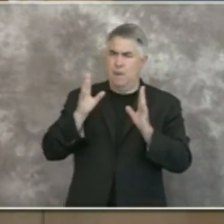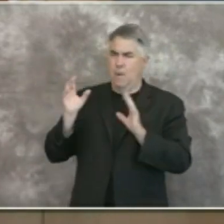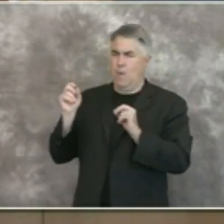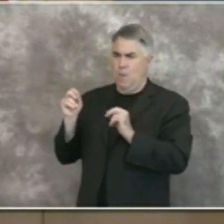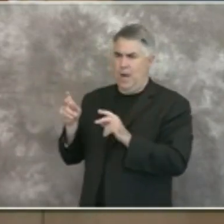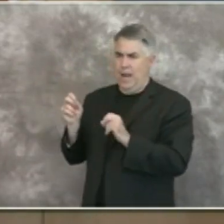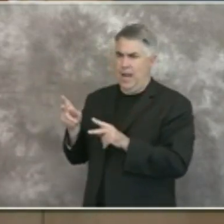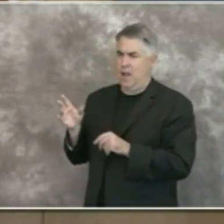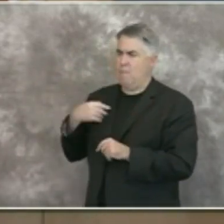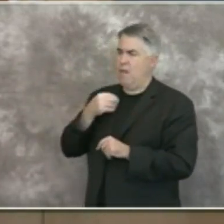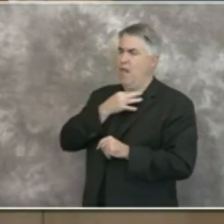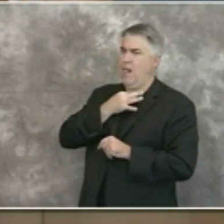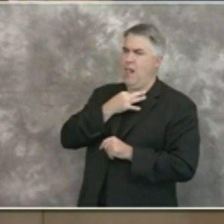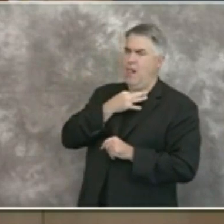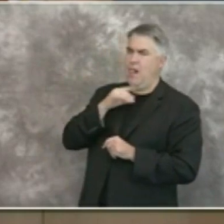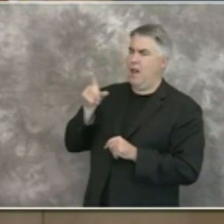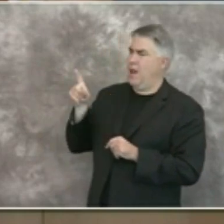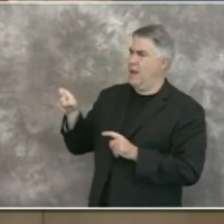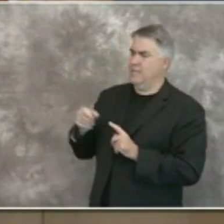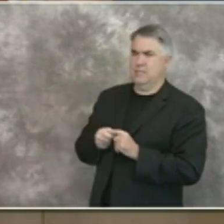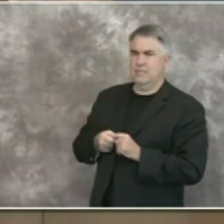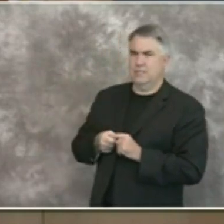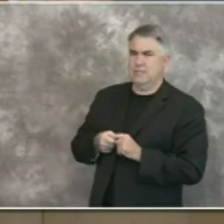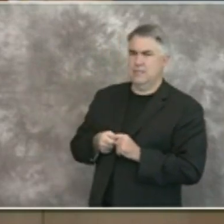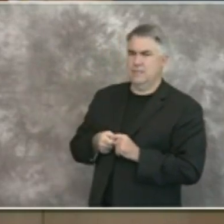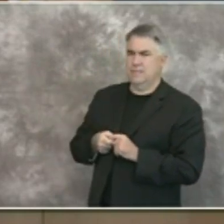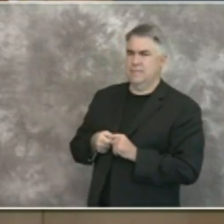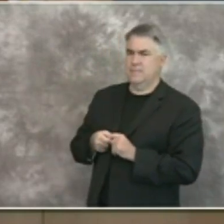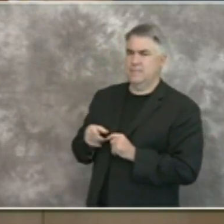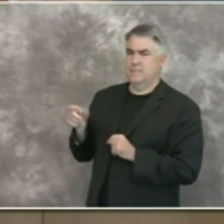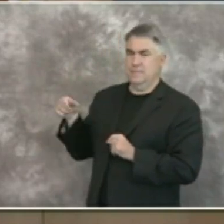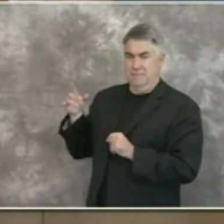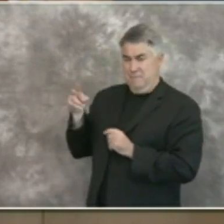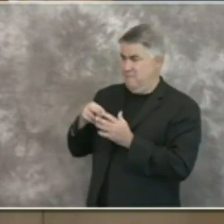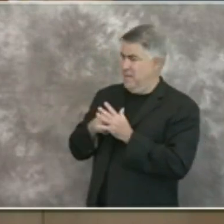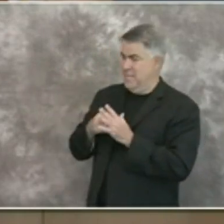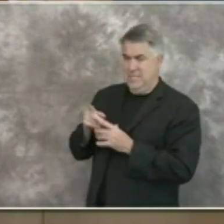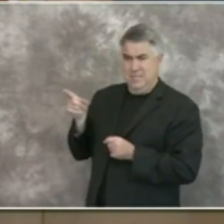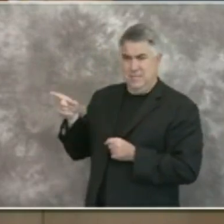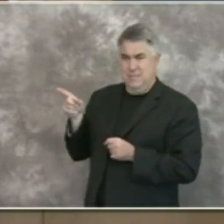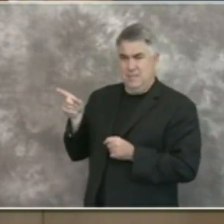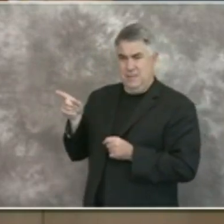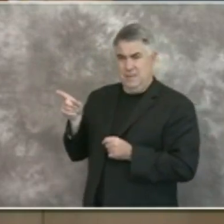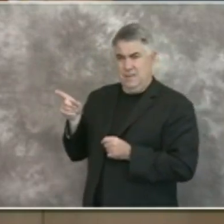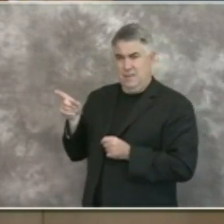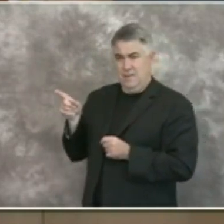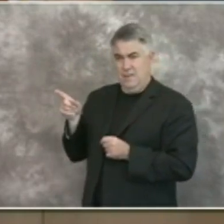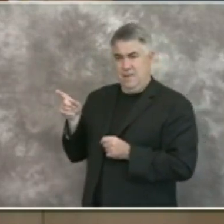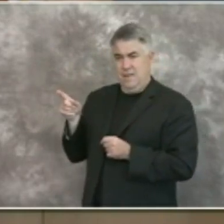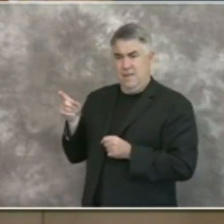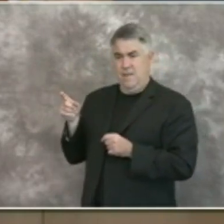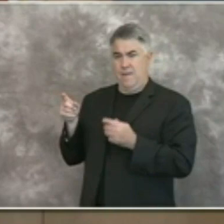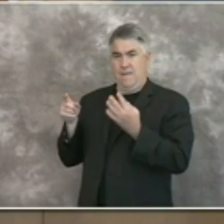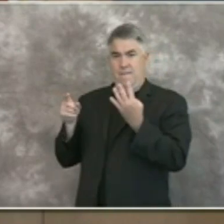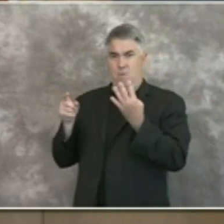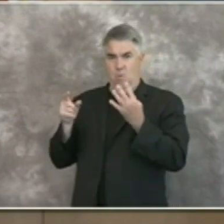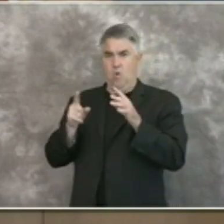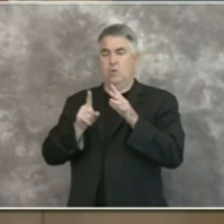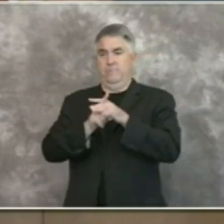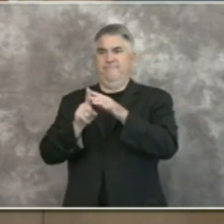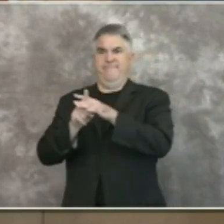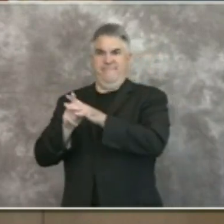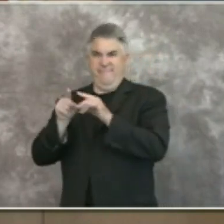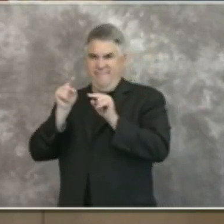wondering is you know does that mean that if all four triggers in the public health